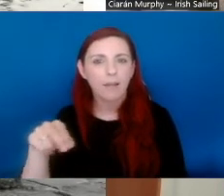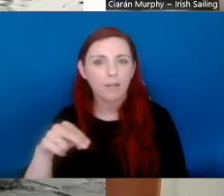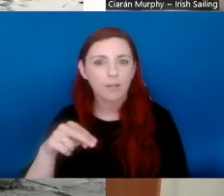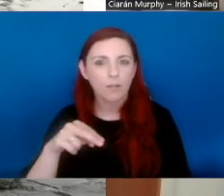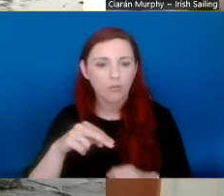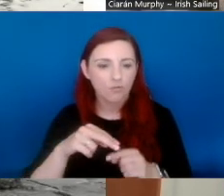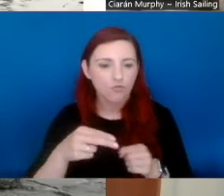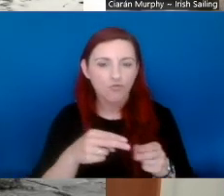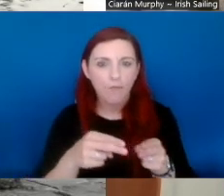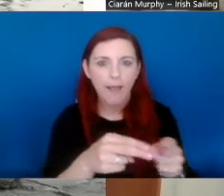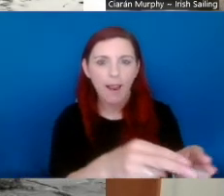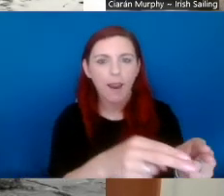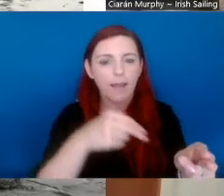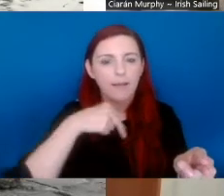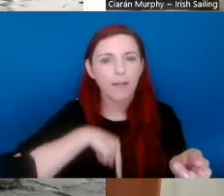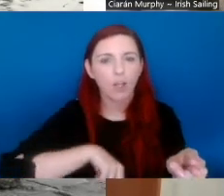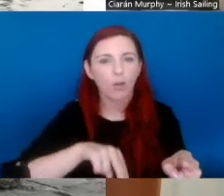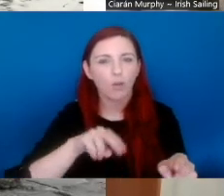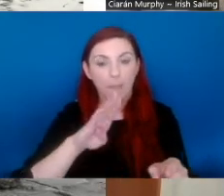So, Owen?